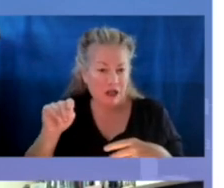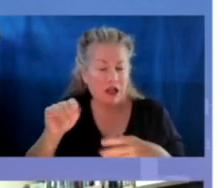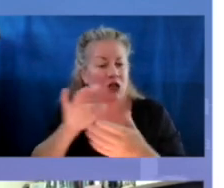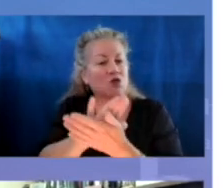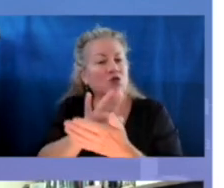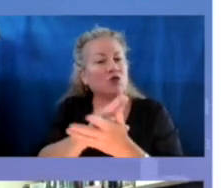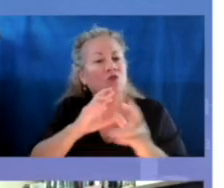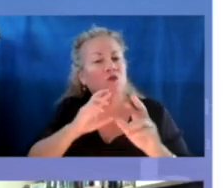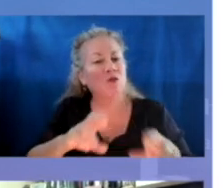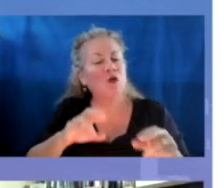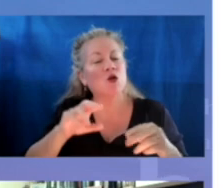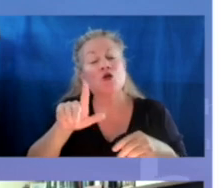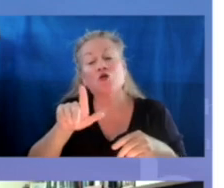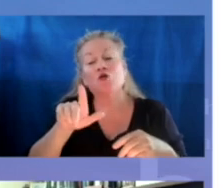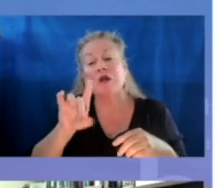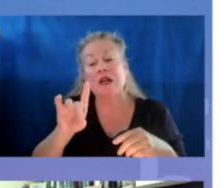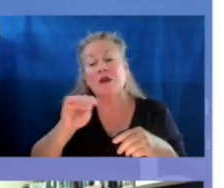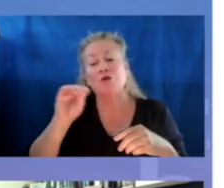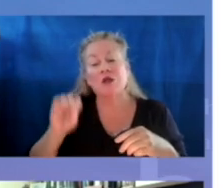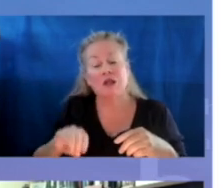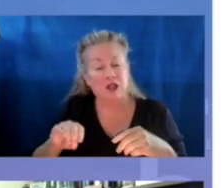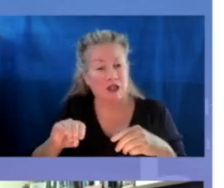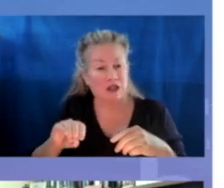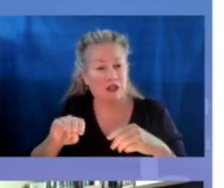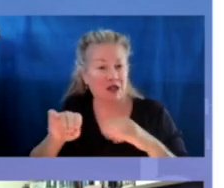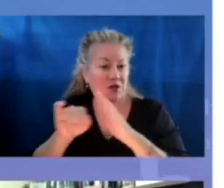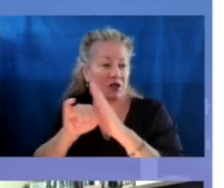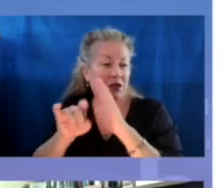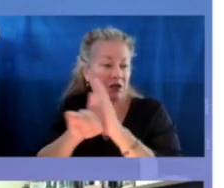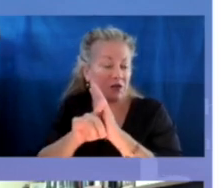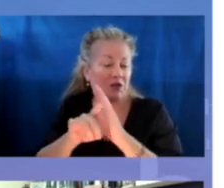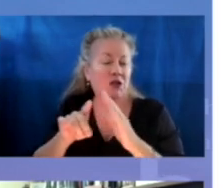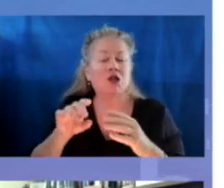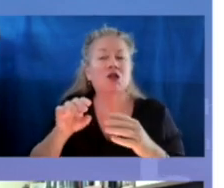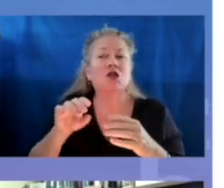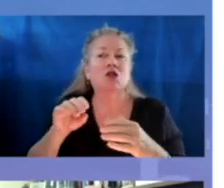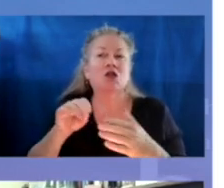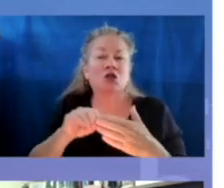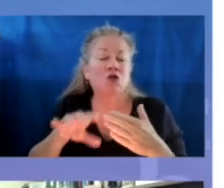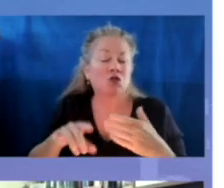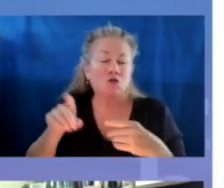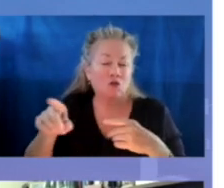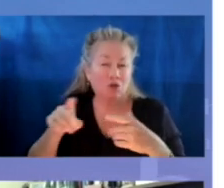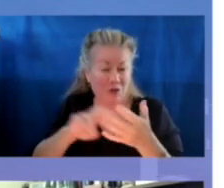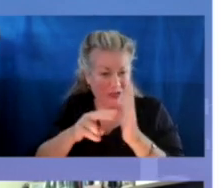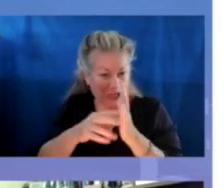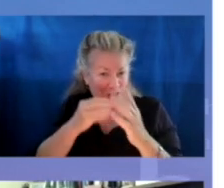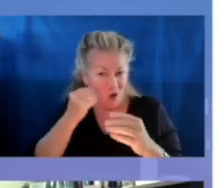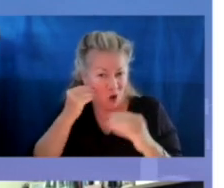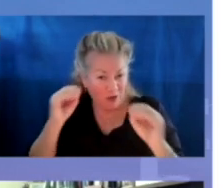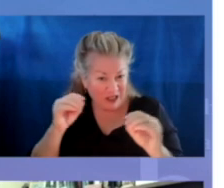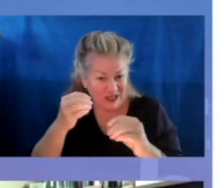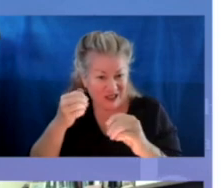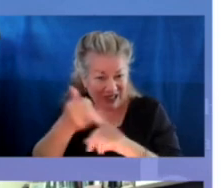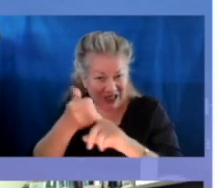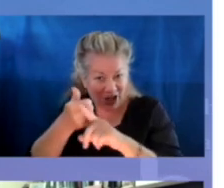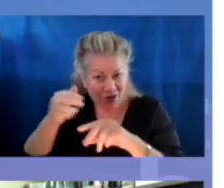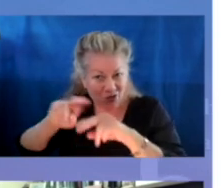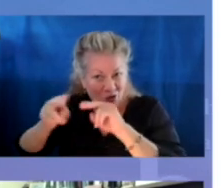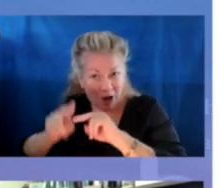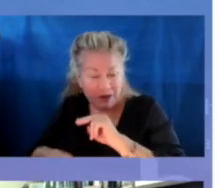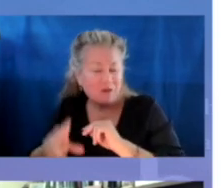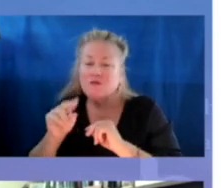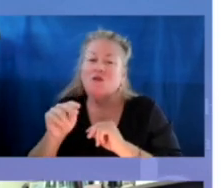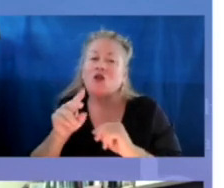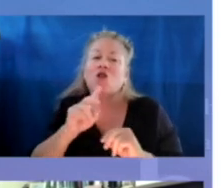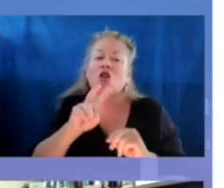schools reported a 28% drop in the number of identified homeless students. That wasn't because homelessness was dropping. It was because during